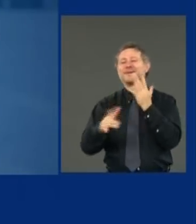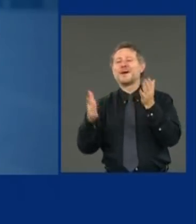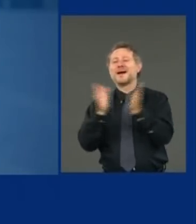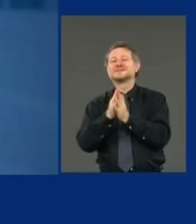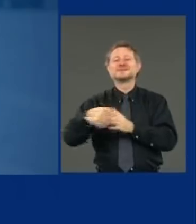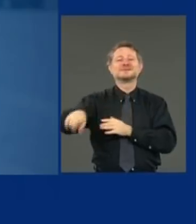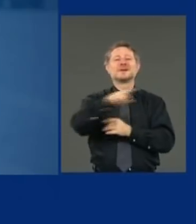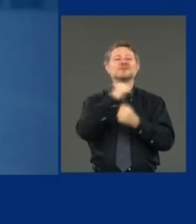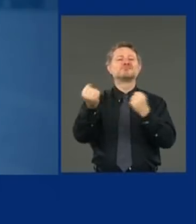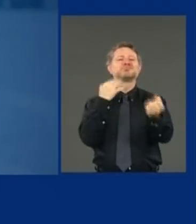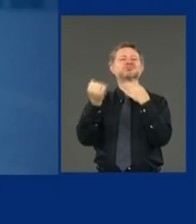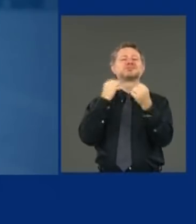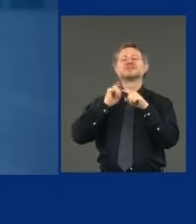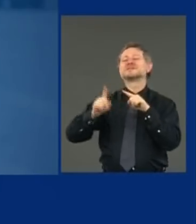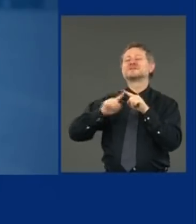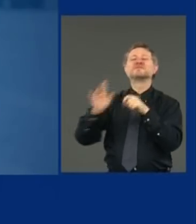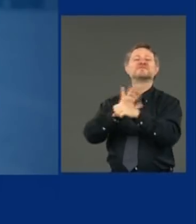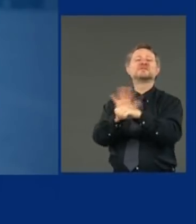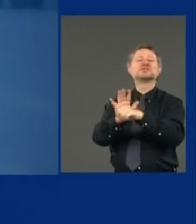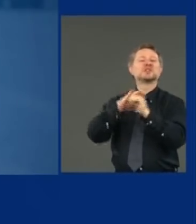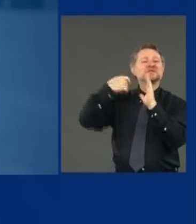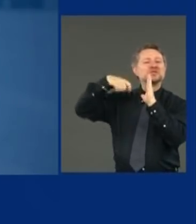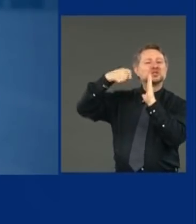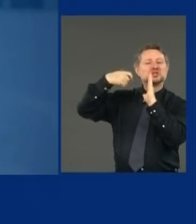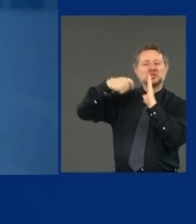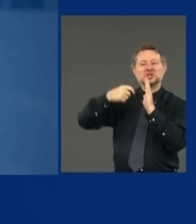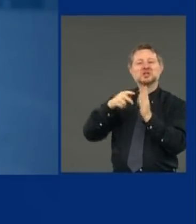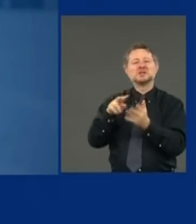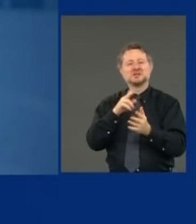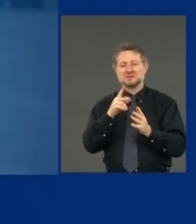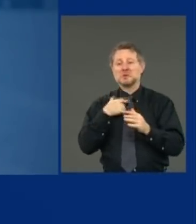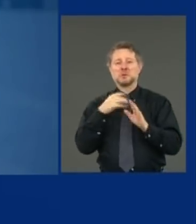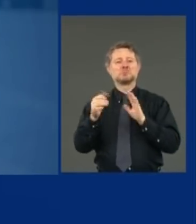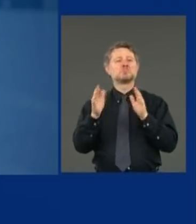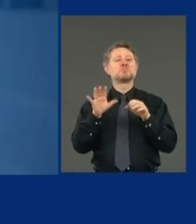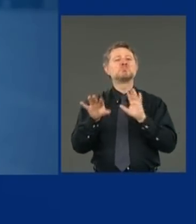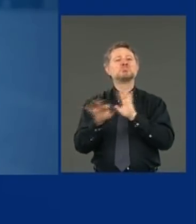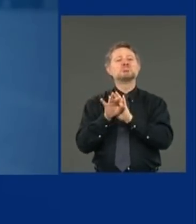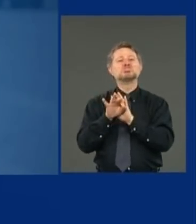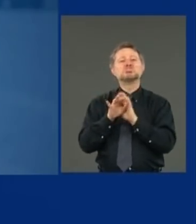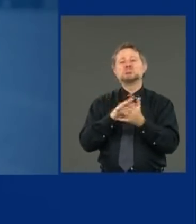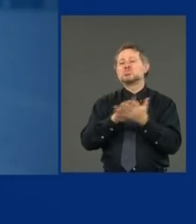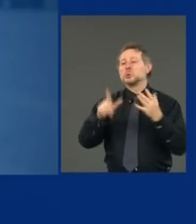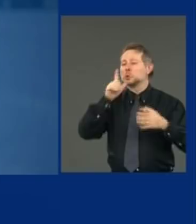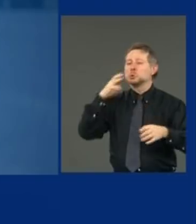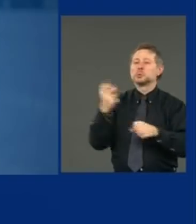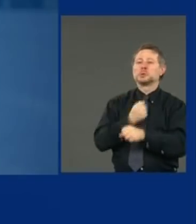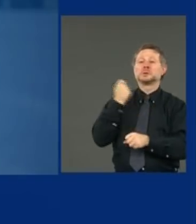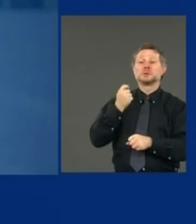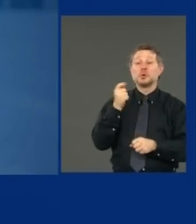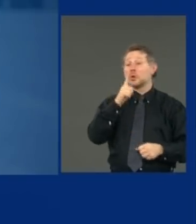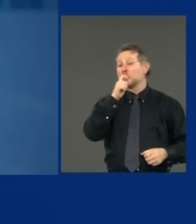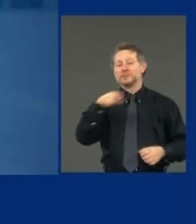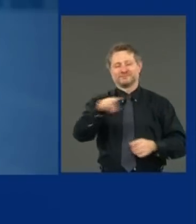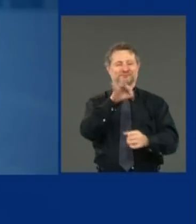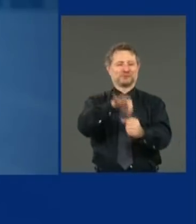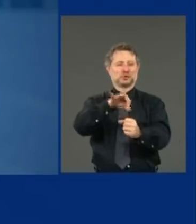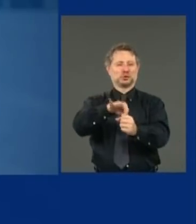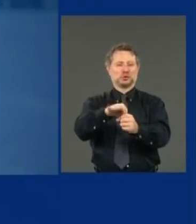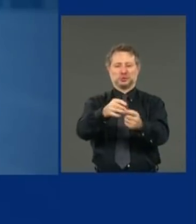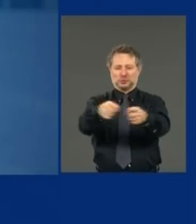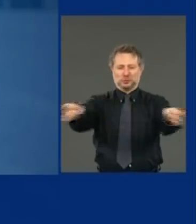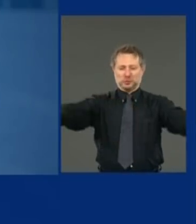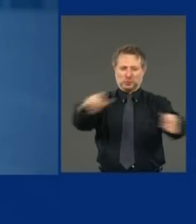videos that and we would pick the winner by vote of the people.